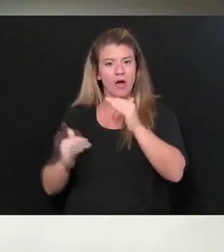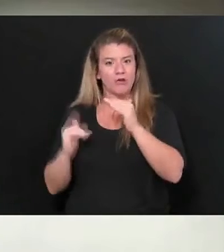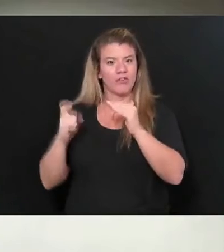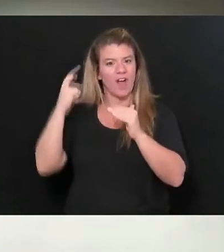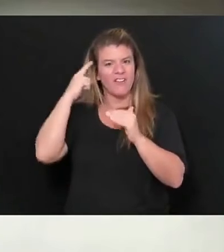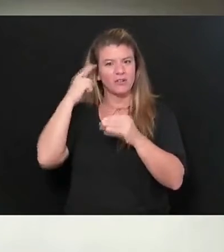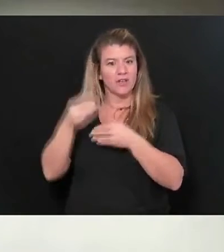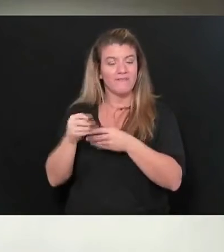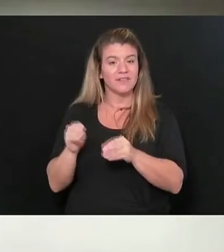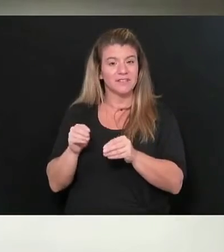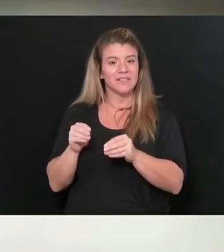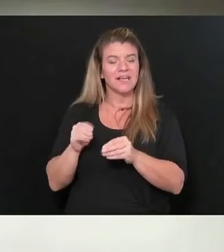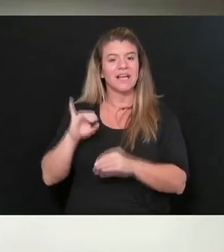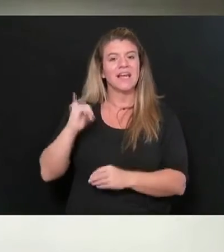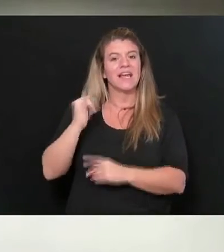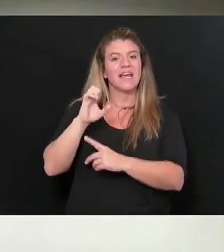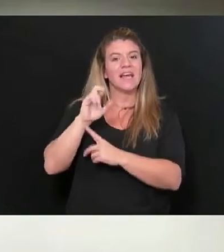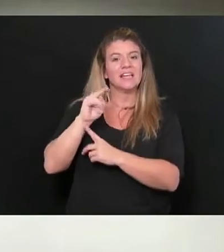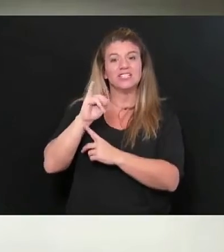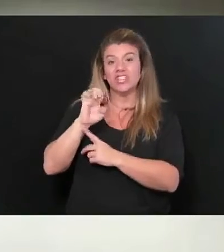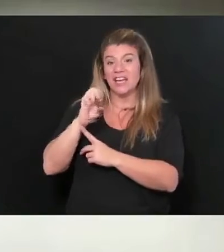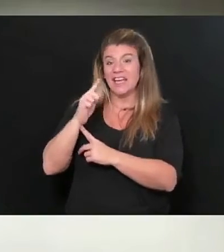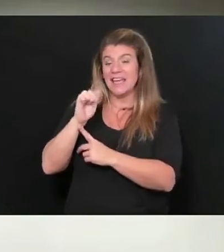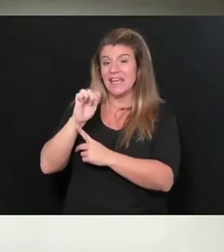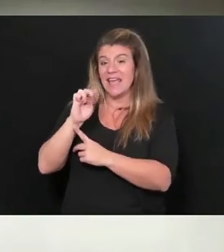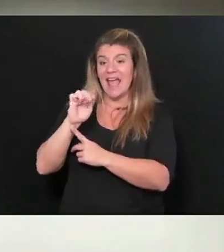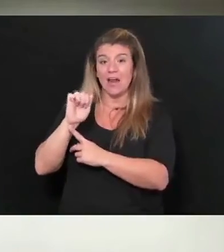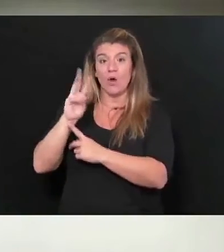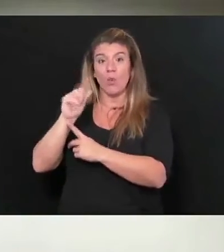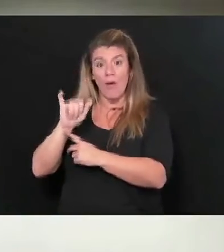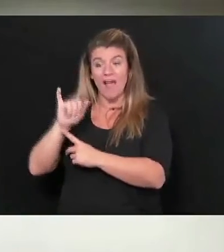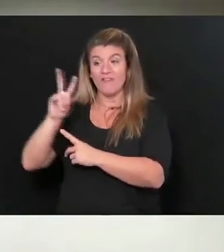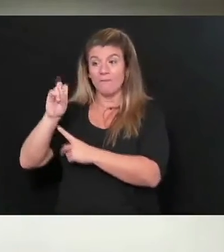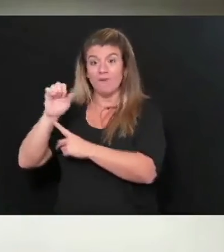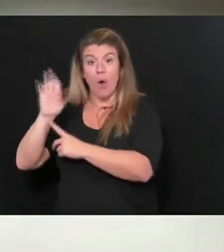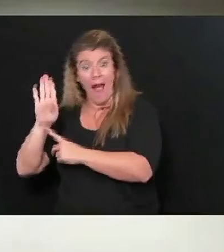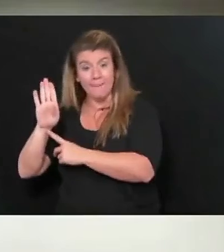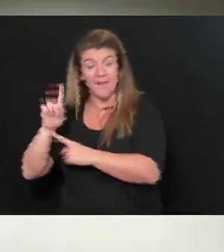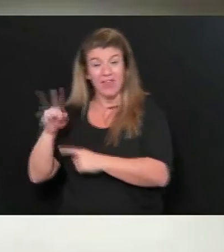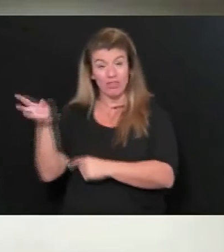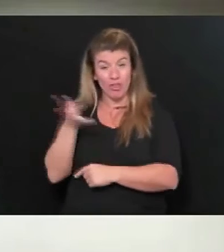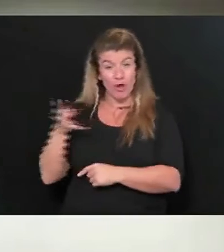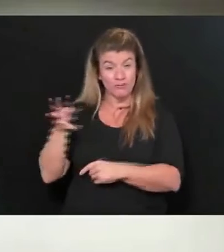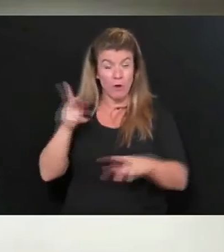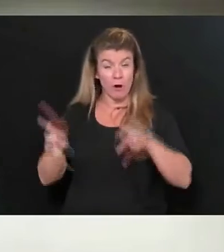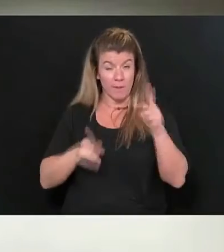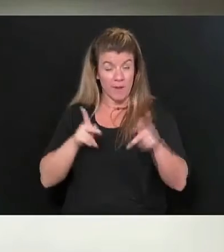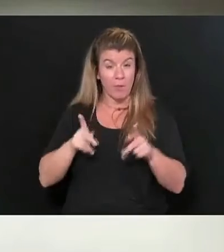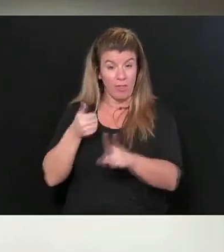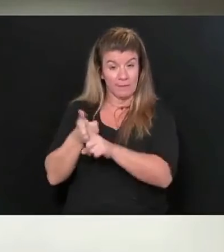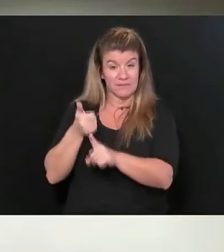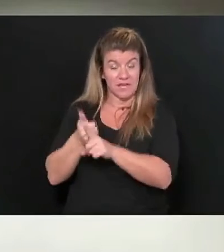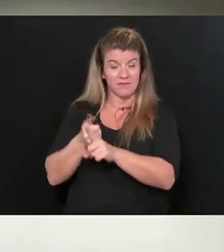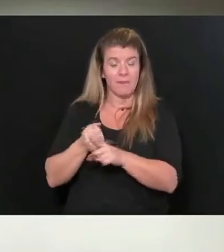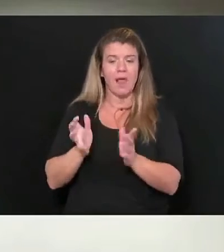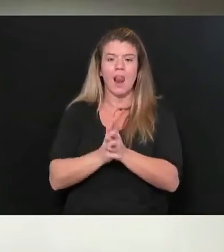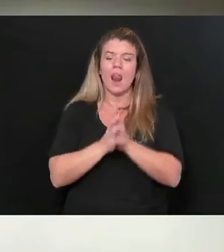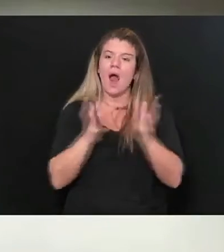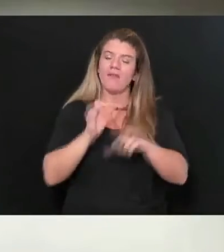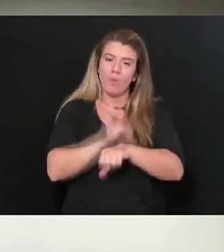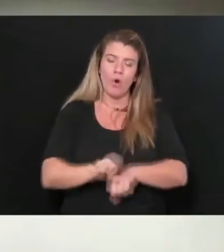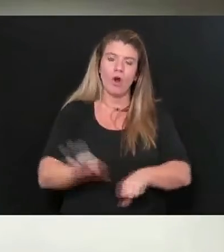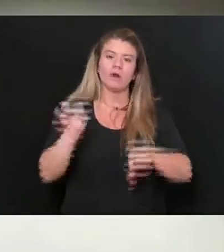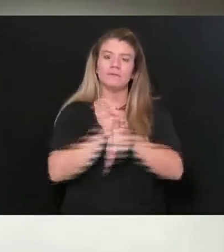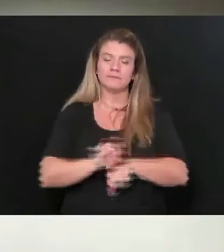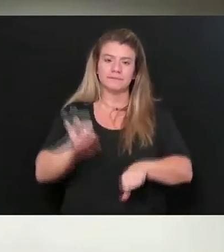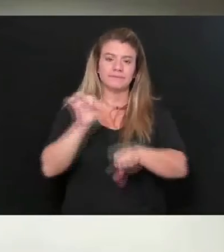office, and Jenny Ganaway from BOAD. Those four individuals made significant efforts and took